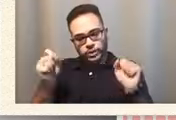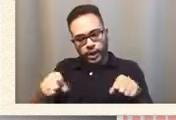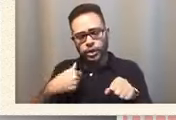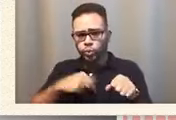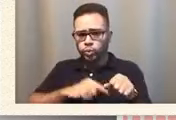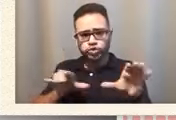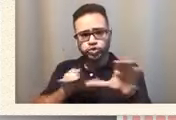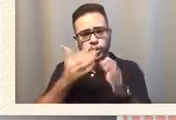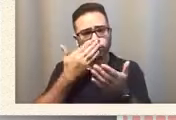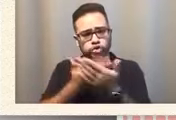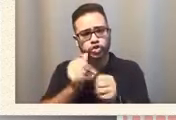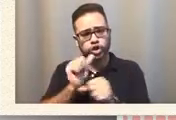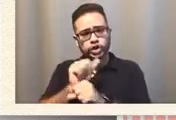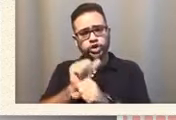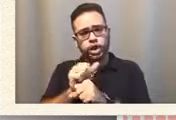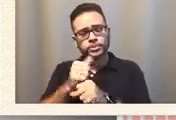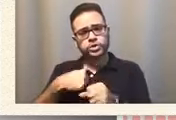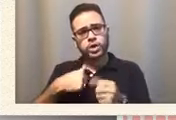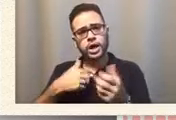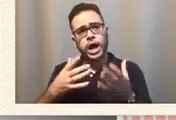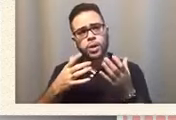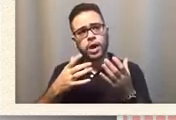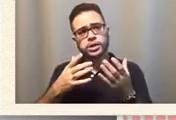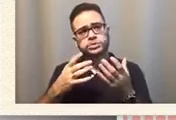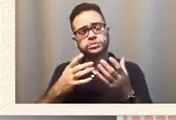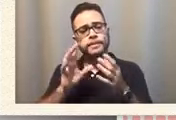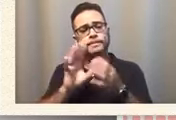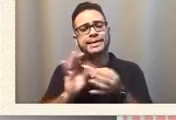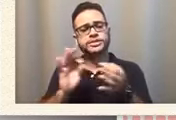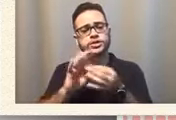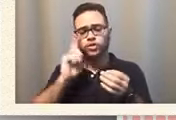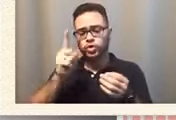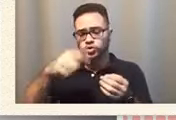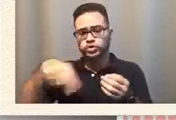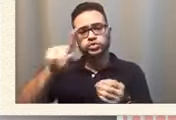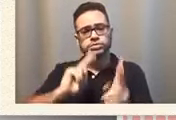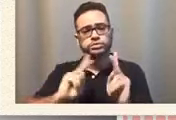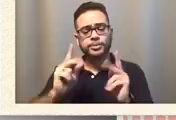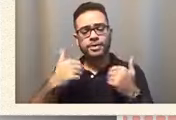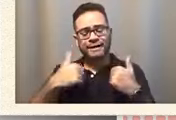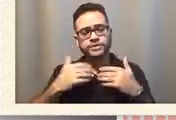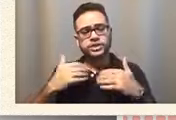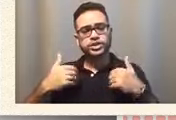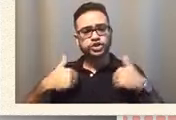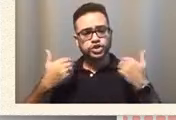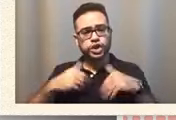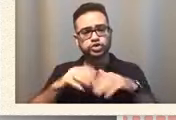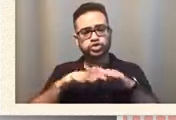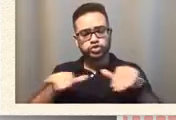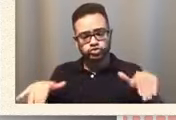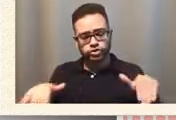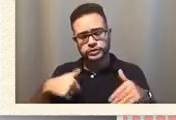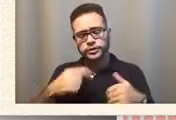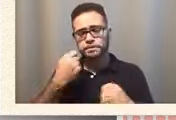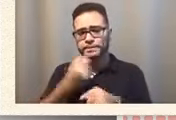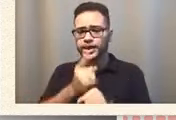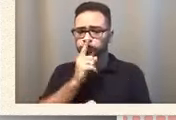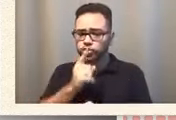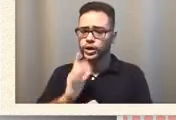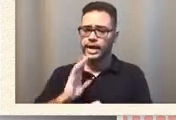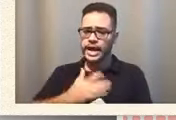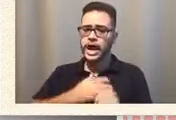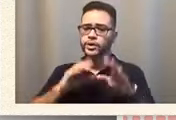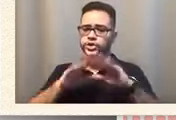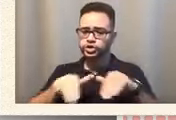just i want the messages for you guys to like just make sure you know that that our kids gonna be okay they are